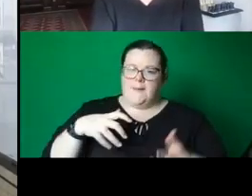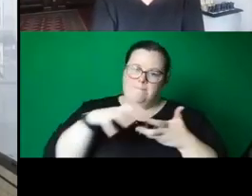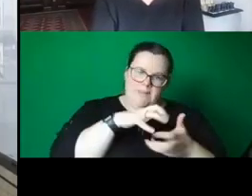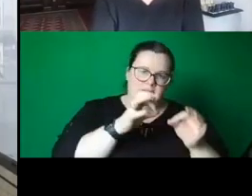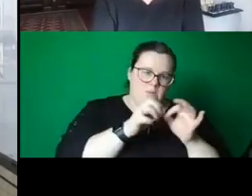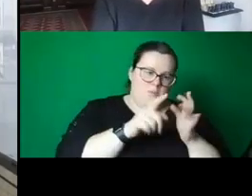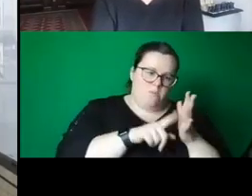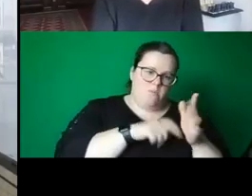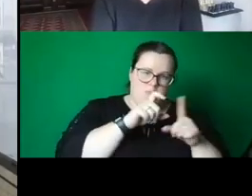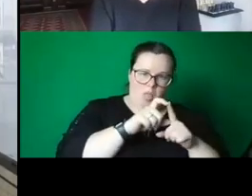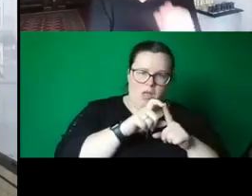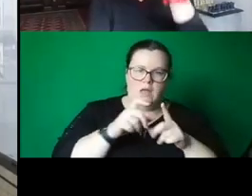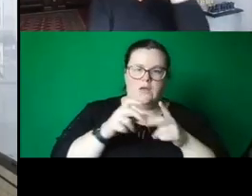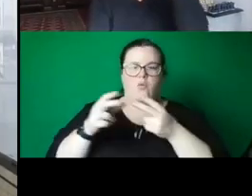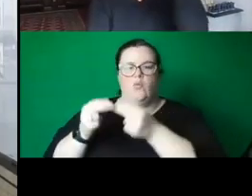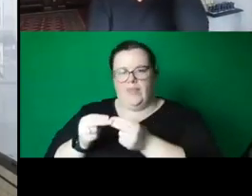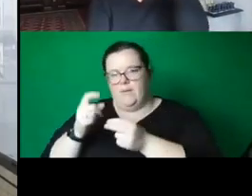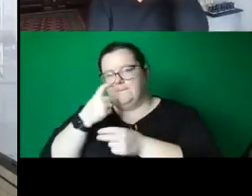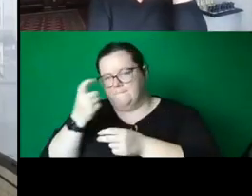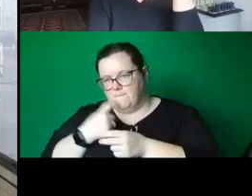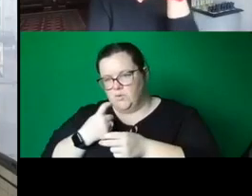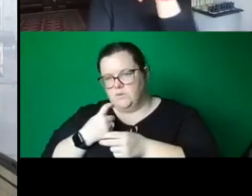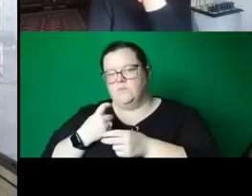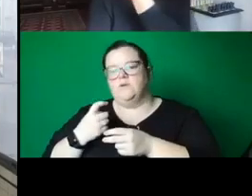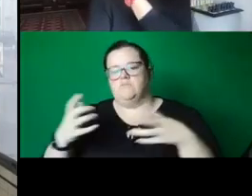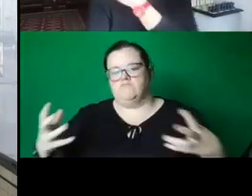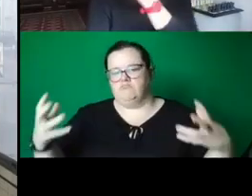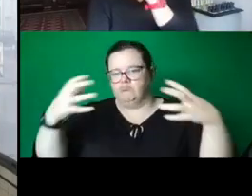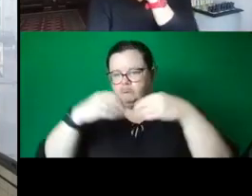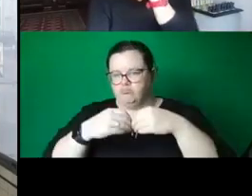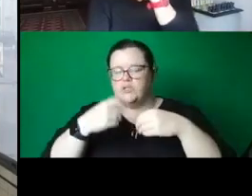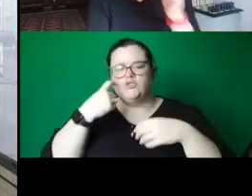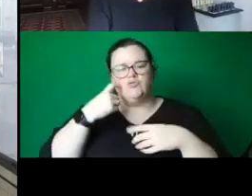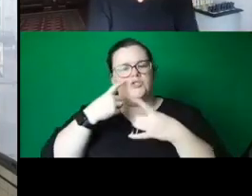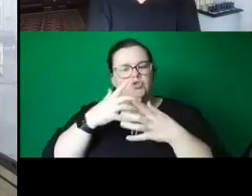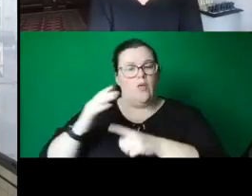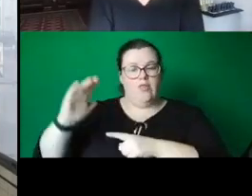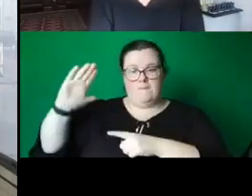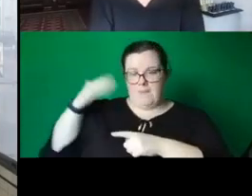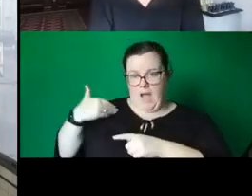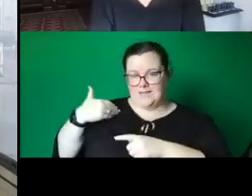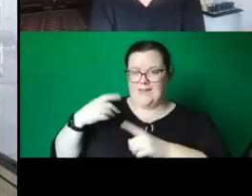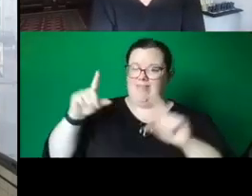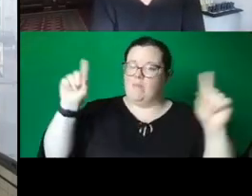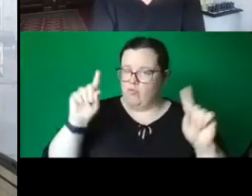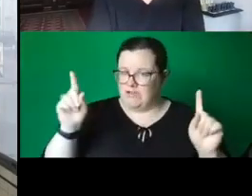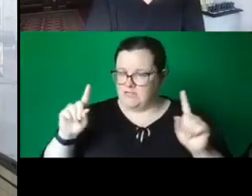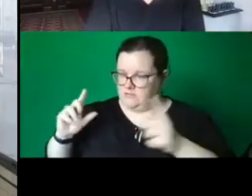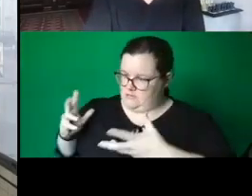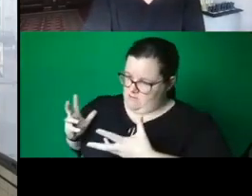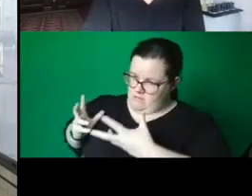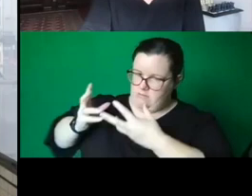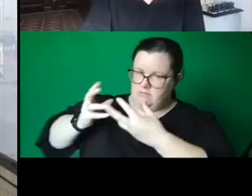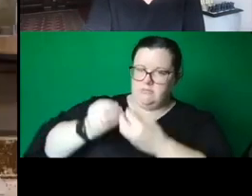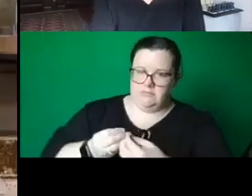city between, searching for a visual relationship between the past and the present, using objects that symbolize power and